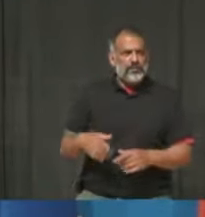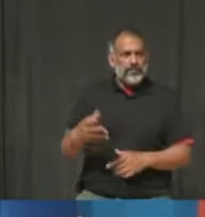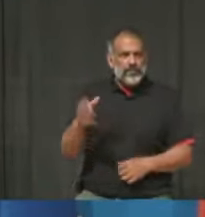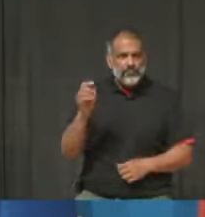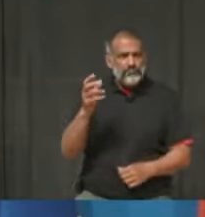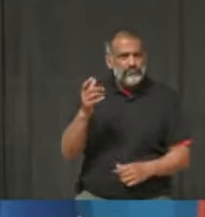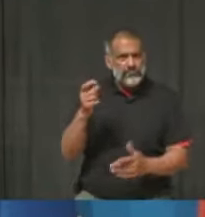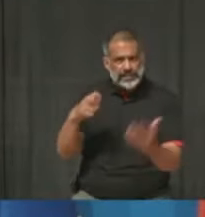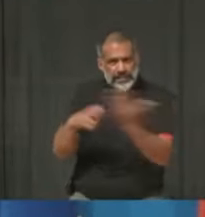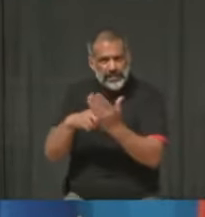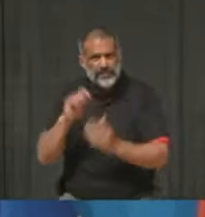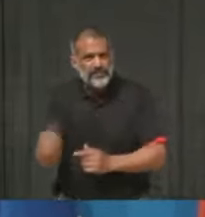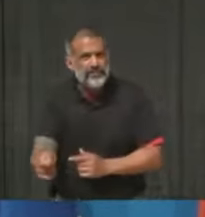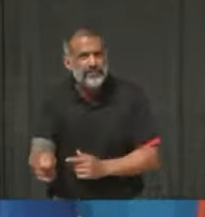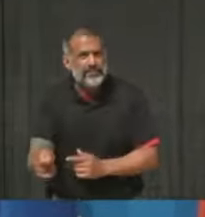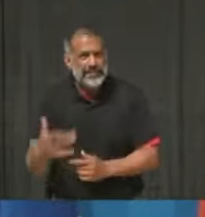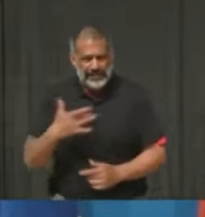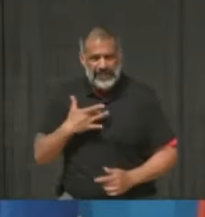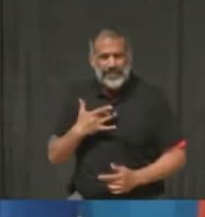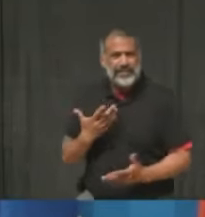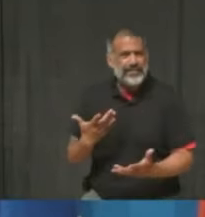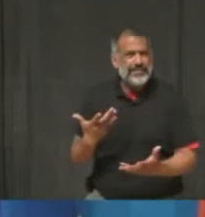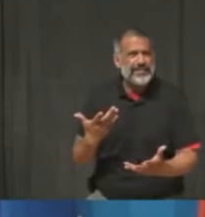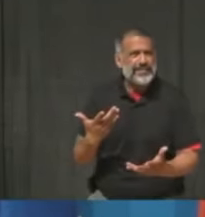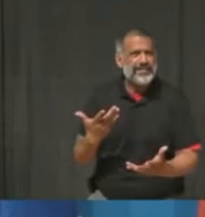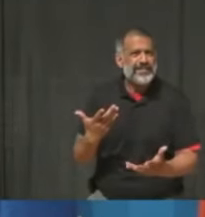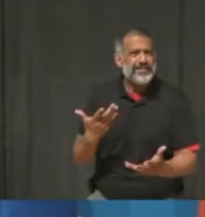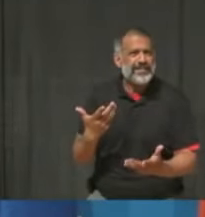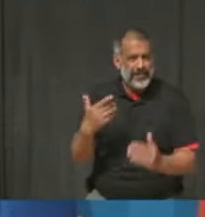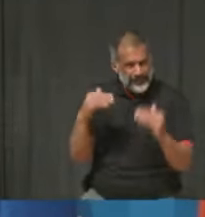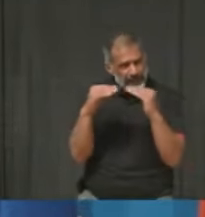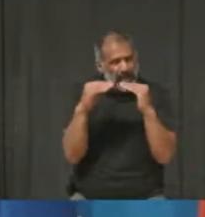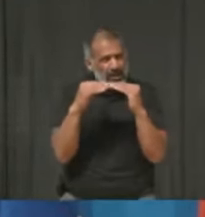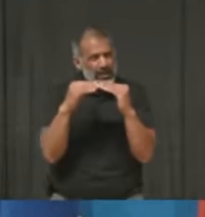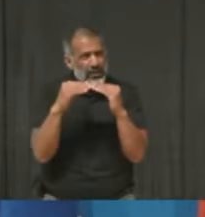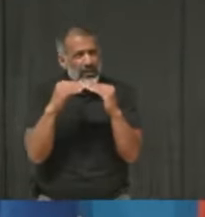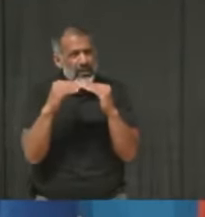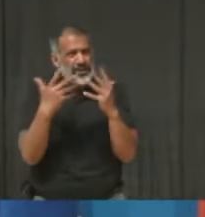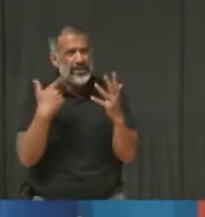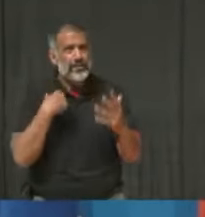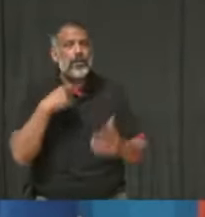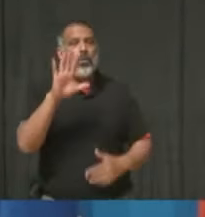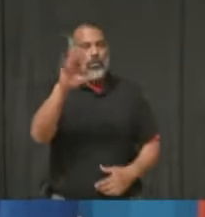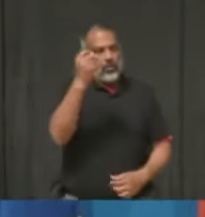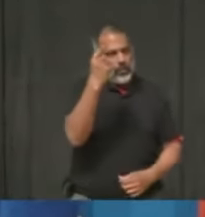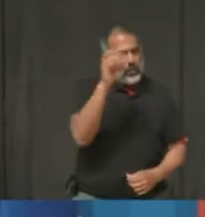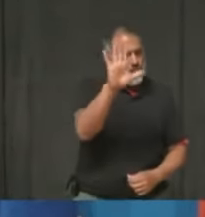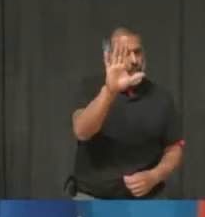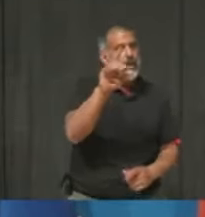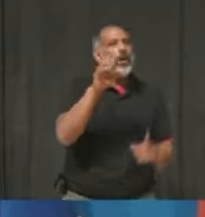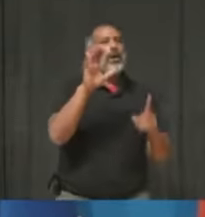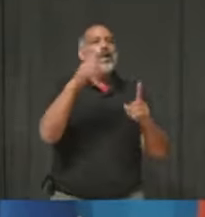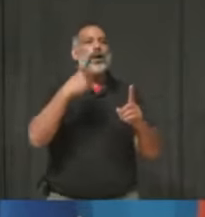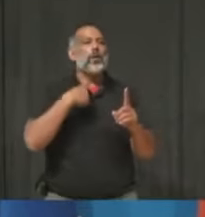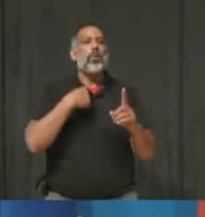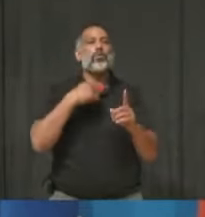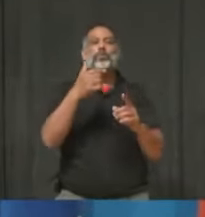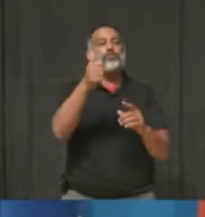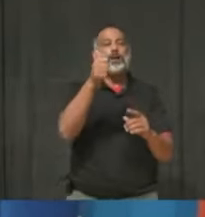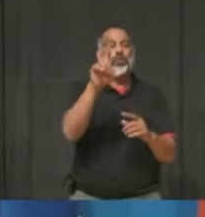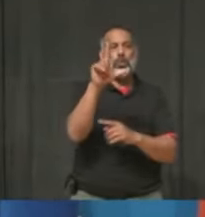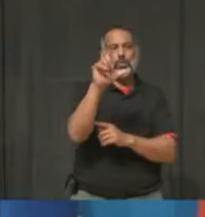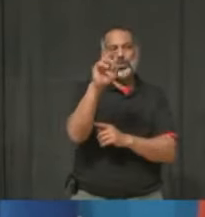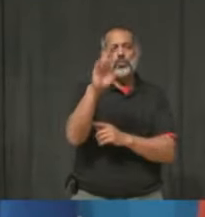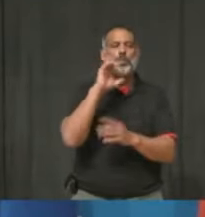feel really strongly about. So I'm going to ask Dr. Lowe in one second to come up and talk about whether we could do some sort of section 22 about public health, outdoor health.